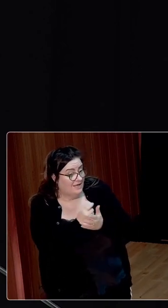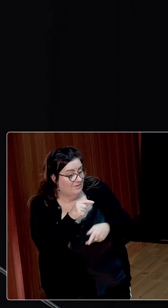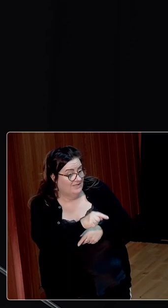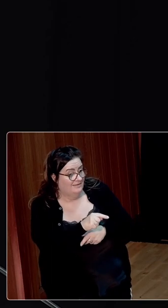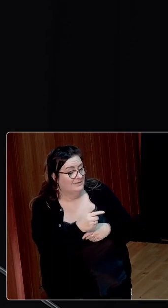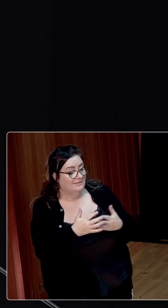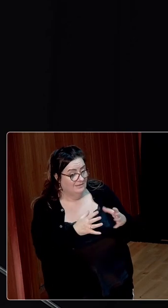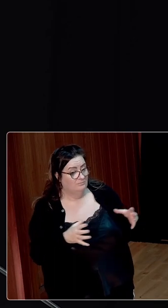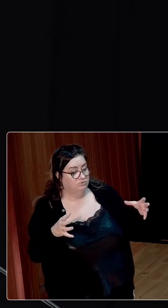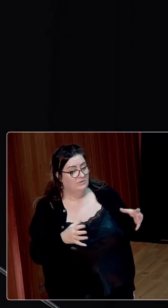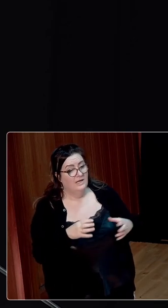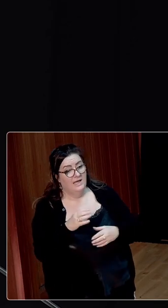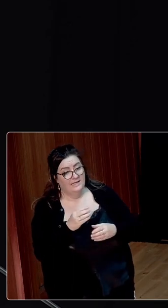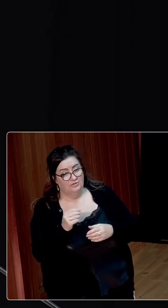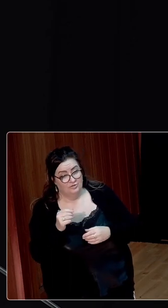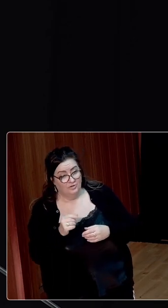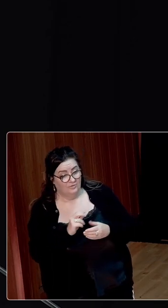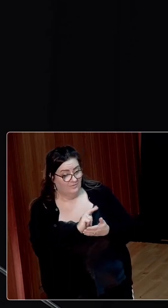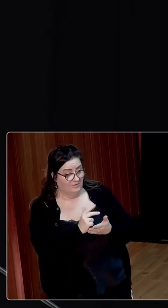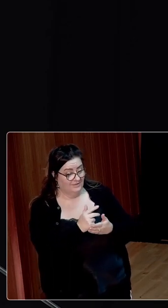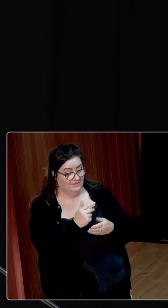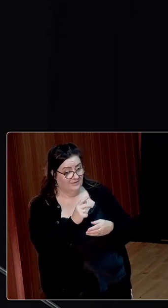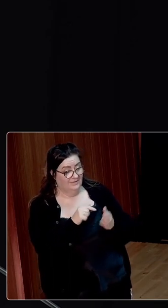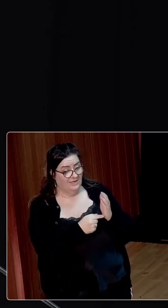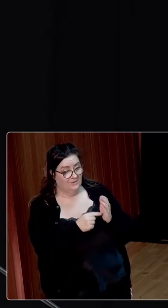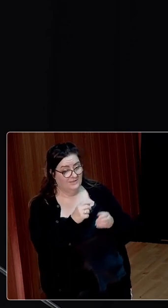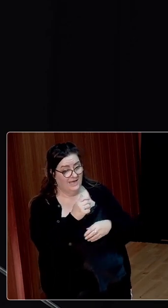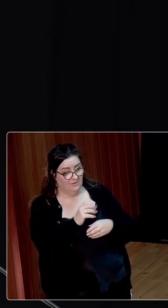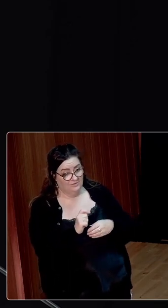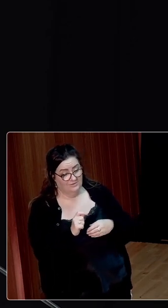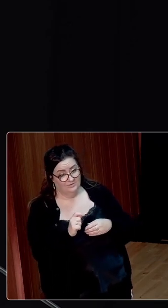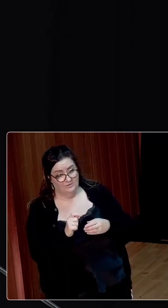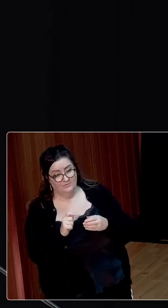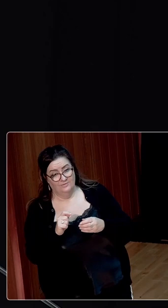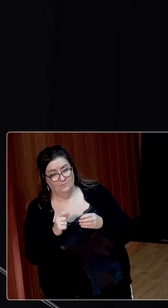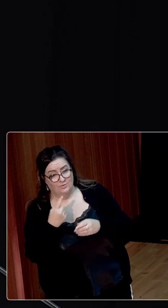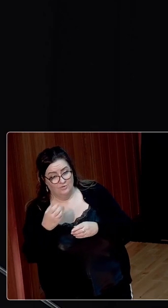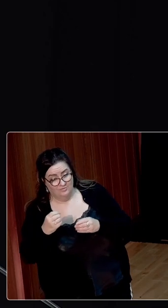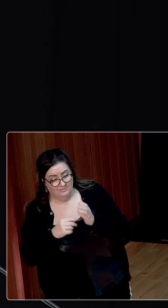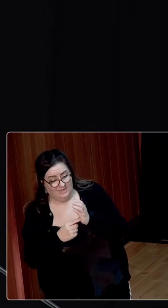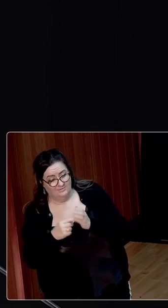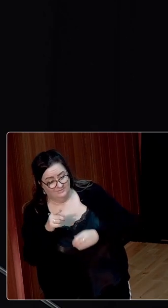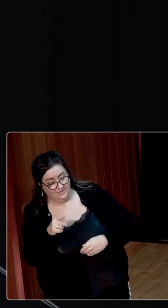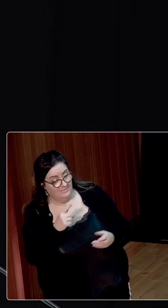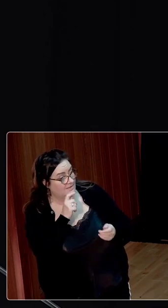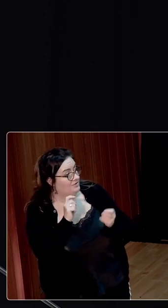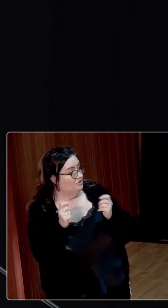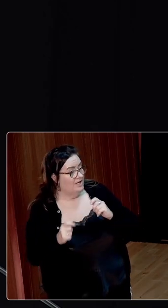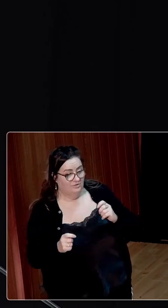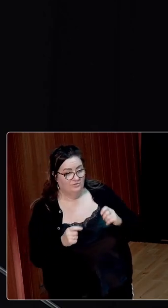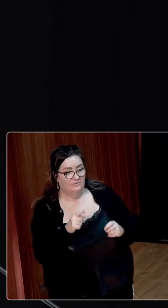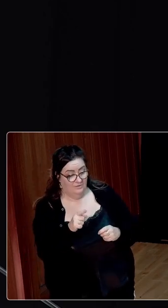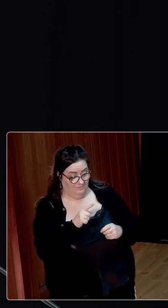And that the area of sugar beet grew from 13,000 acres to 51,000 acres. So that suggests change. And these